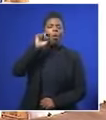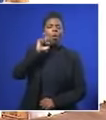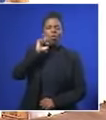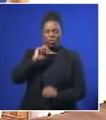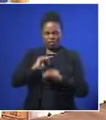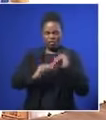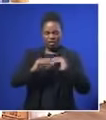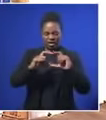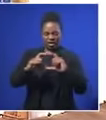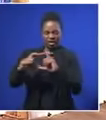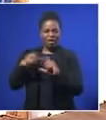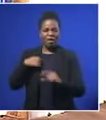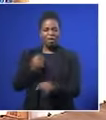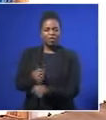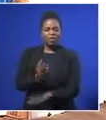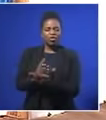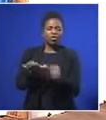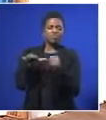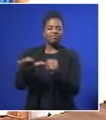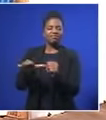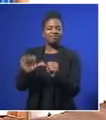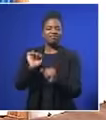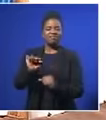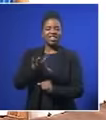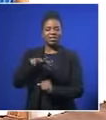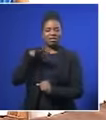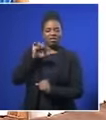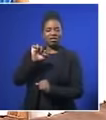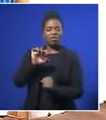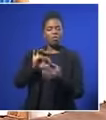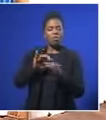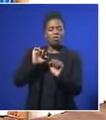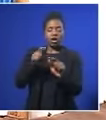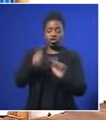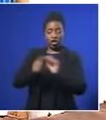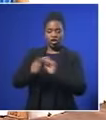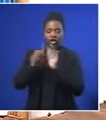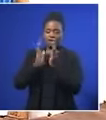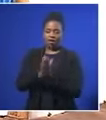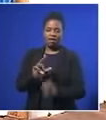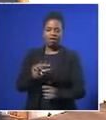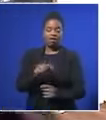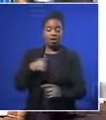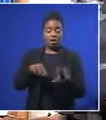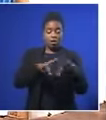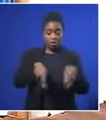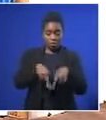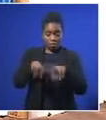to ensure that you have a continuity of, call it the spirit of the house, but also the rooms inside,